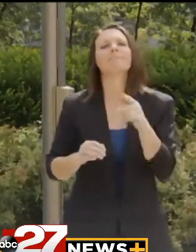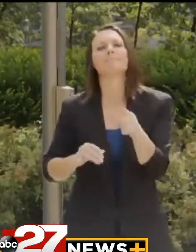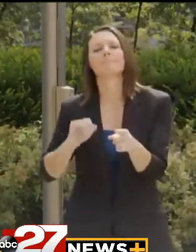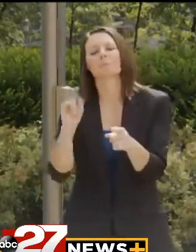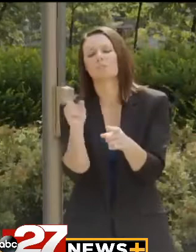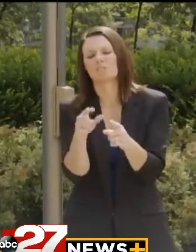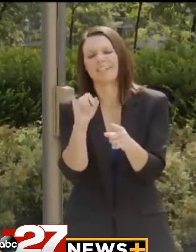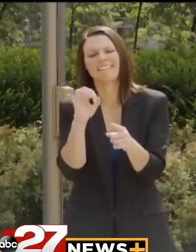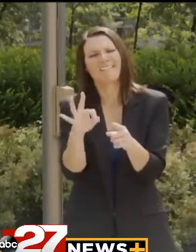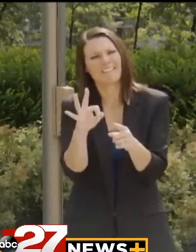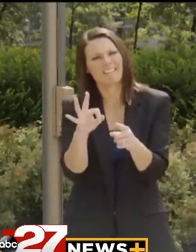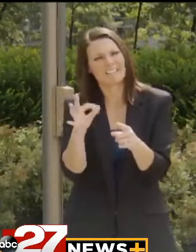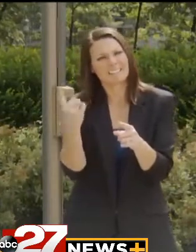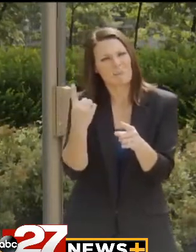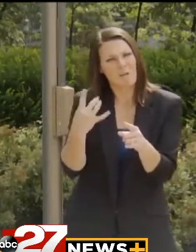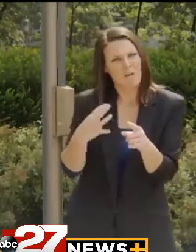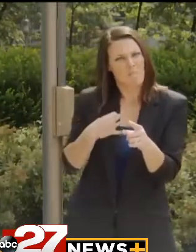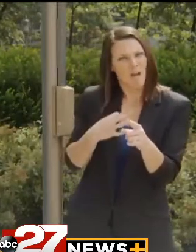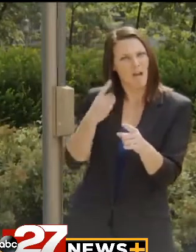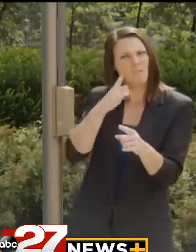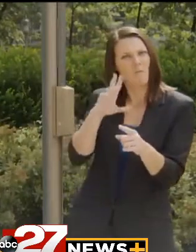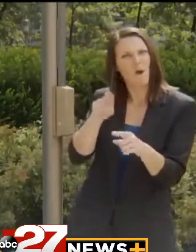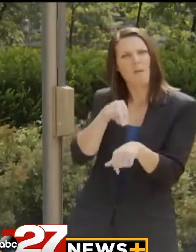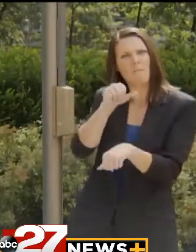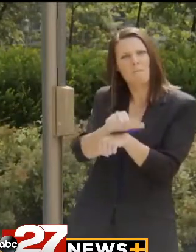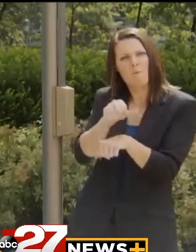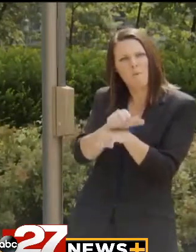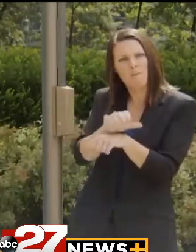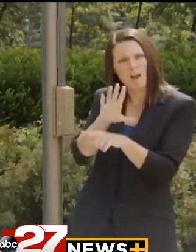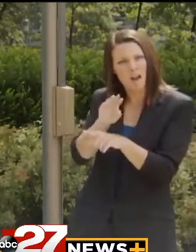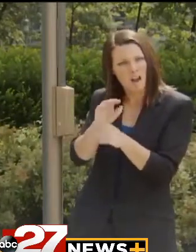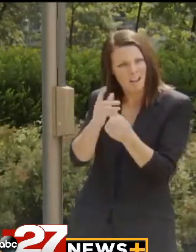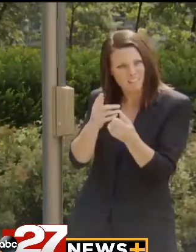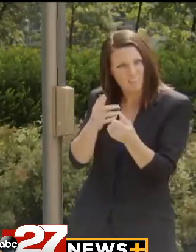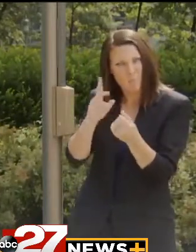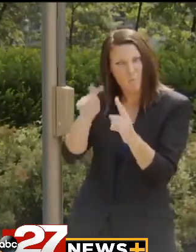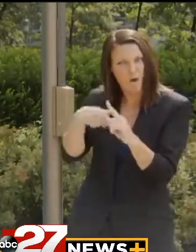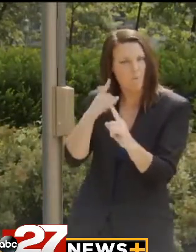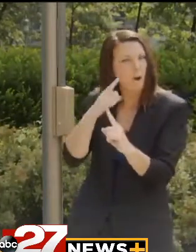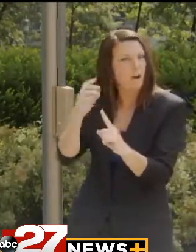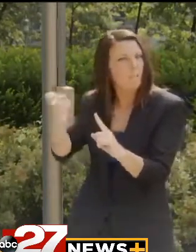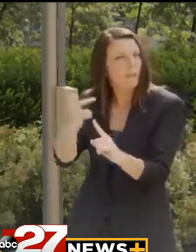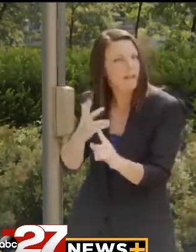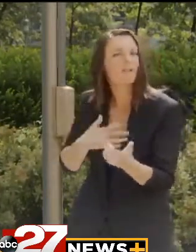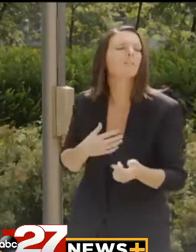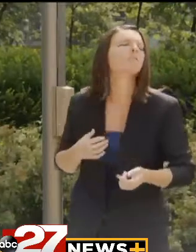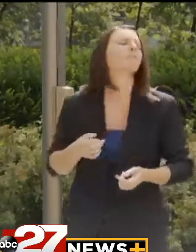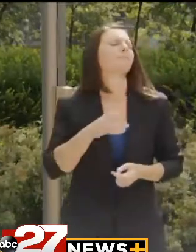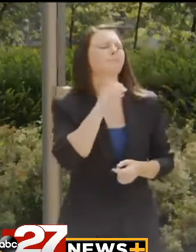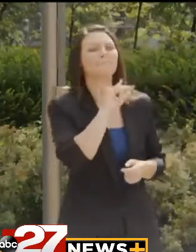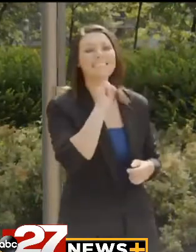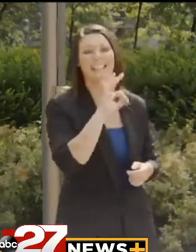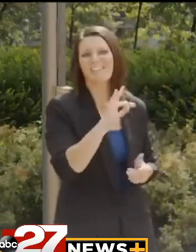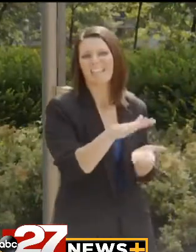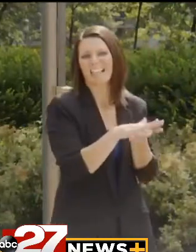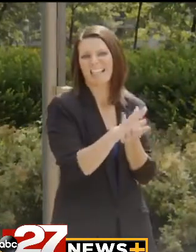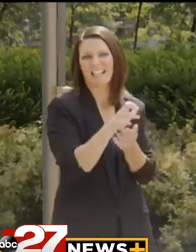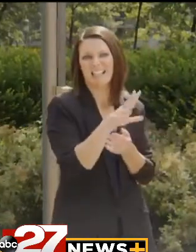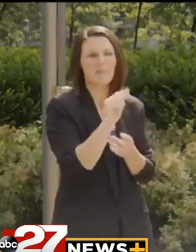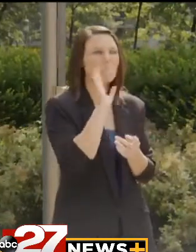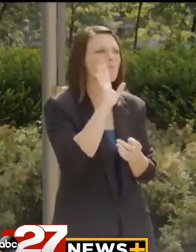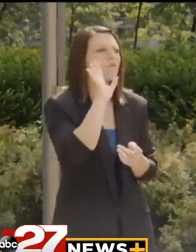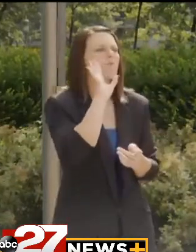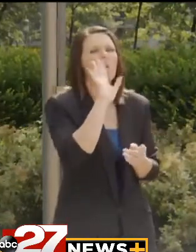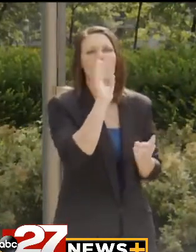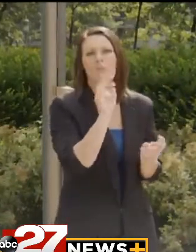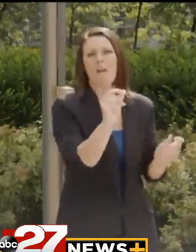for unemployment comp, how quickly are they supposed to hear back from your agency? If it's a clean claim, uh, they will know right away whether they are